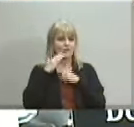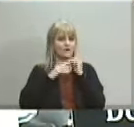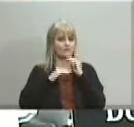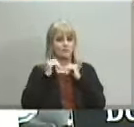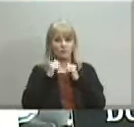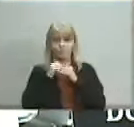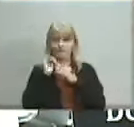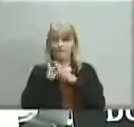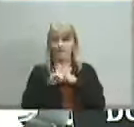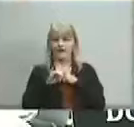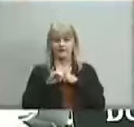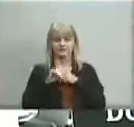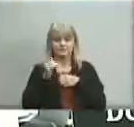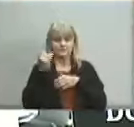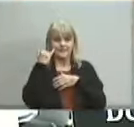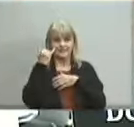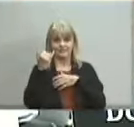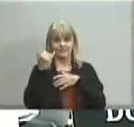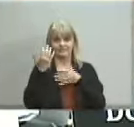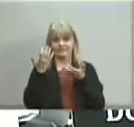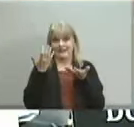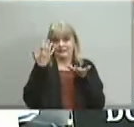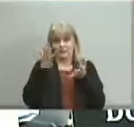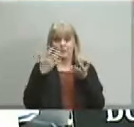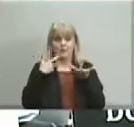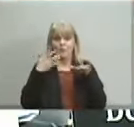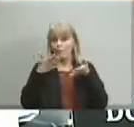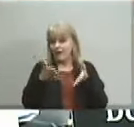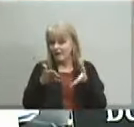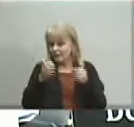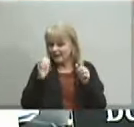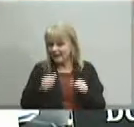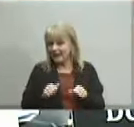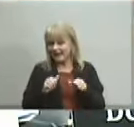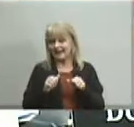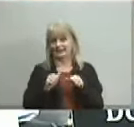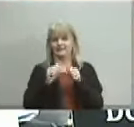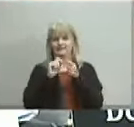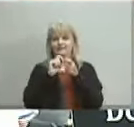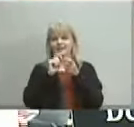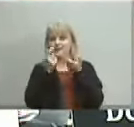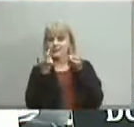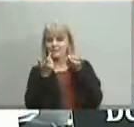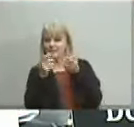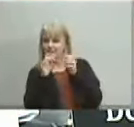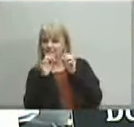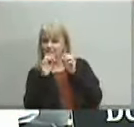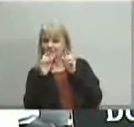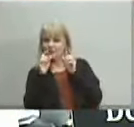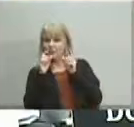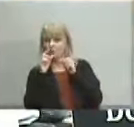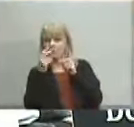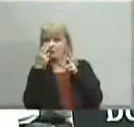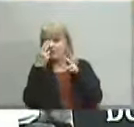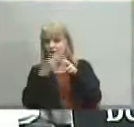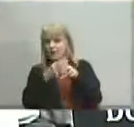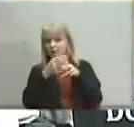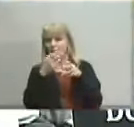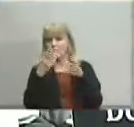i don't know if there's a way that this can even be worded i mean we've we've stepped back away from